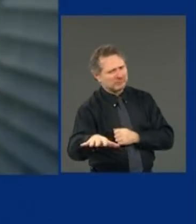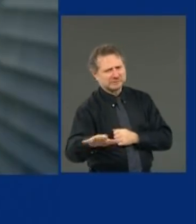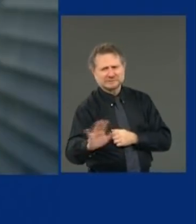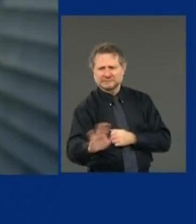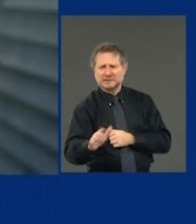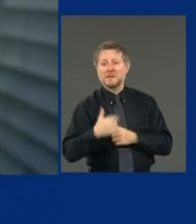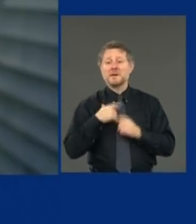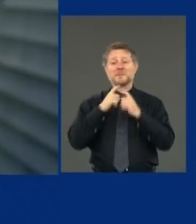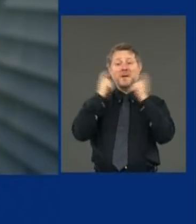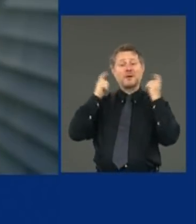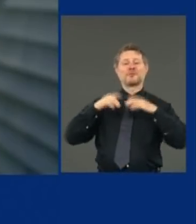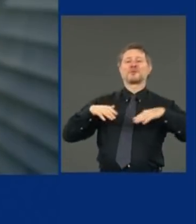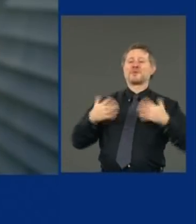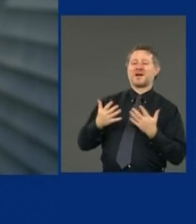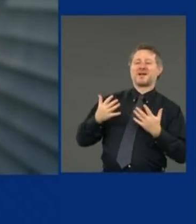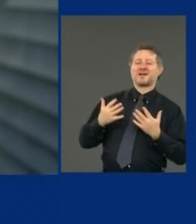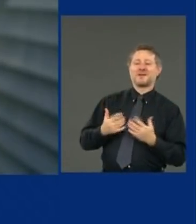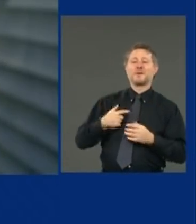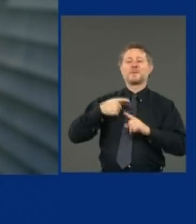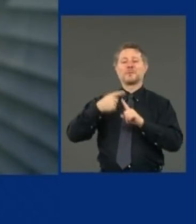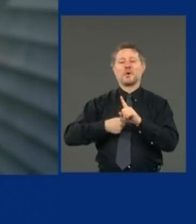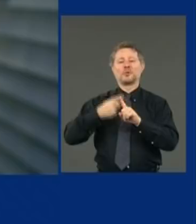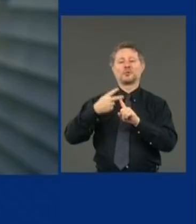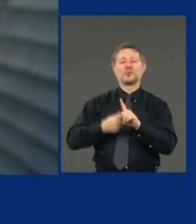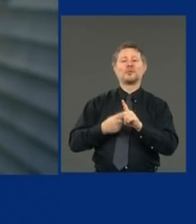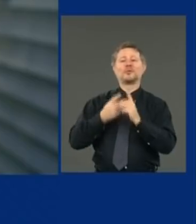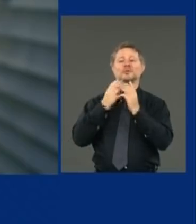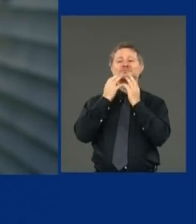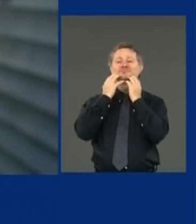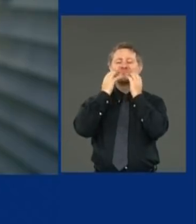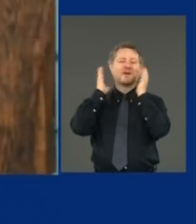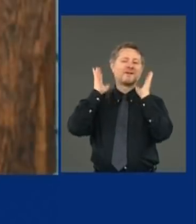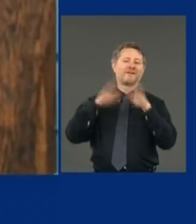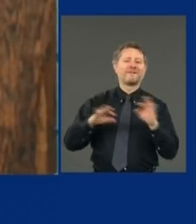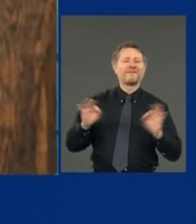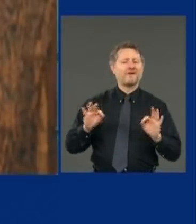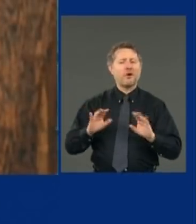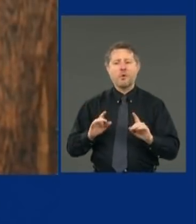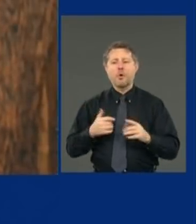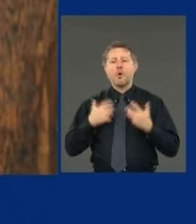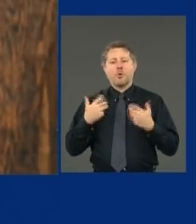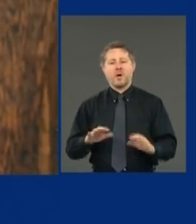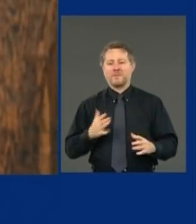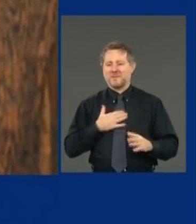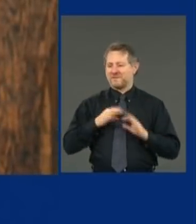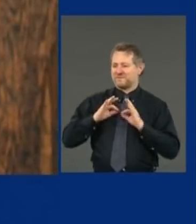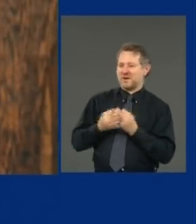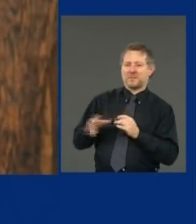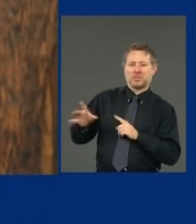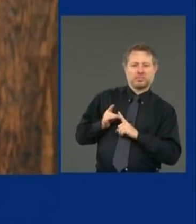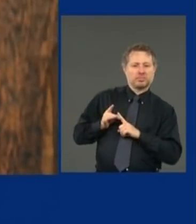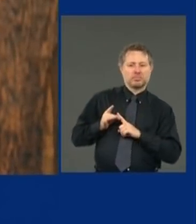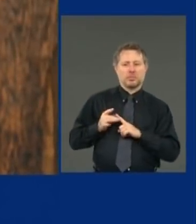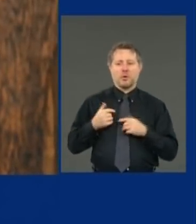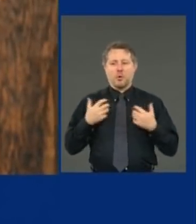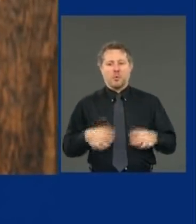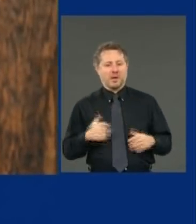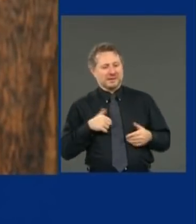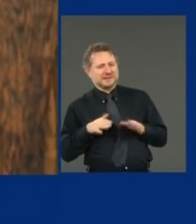because days, weeks, or months of hot breath and acne bumps is better than knowing my wife will soon have to raise a fatherless son.